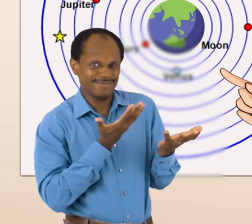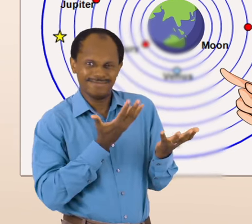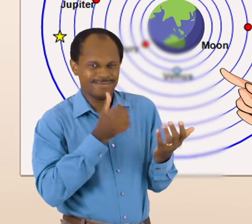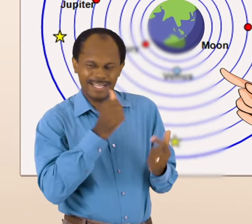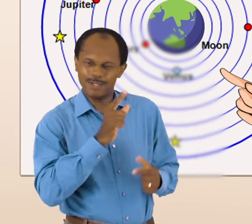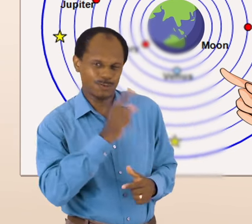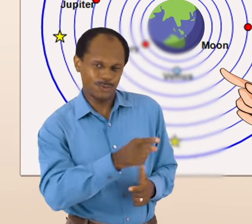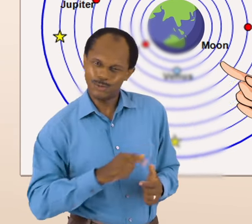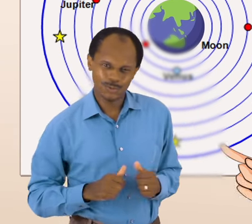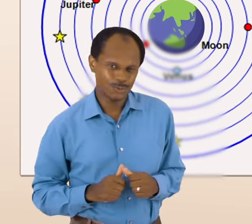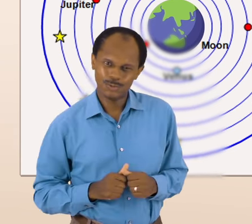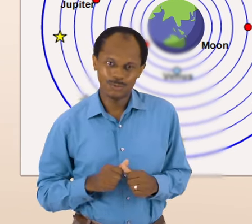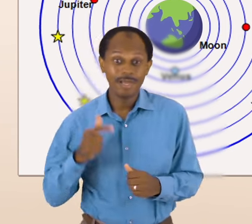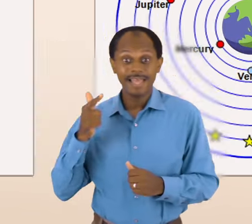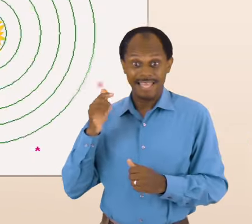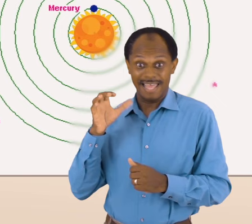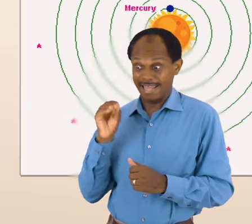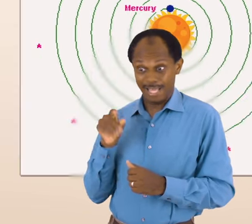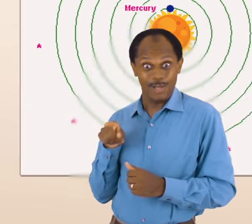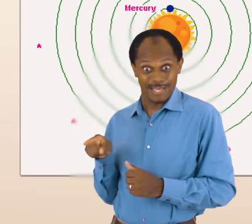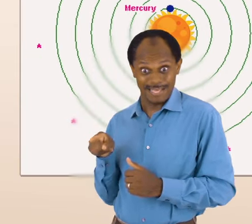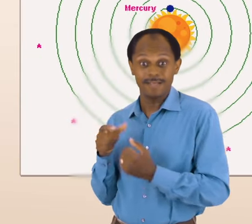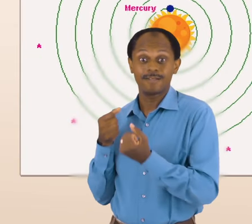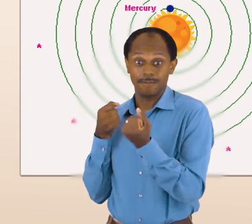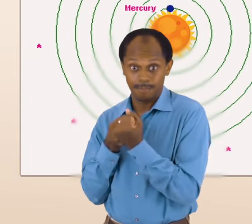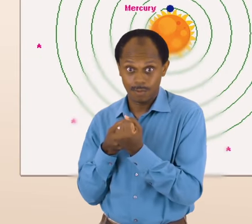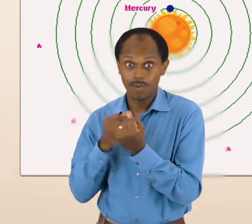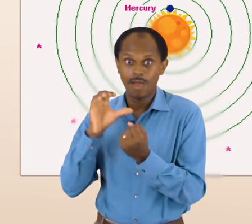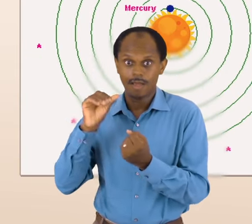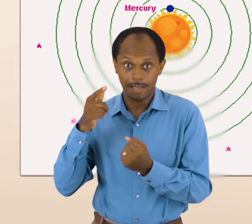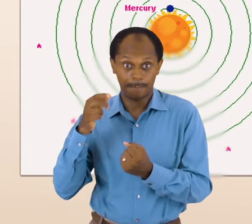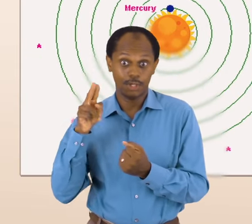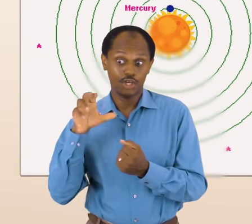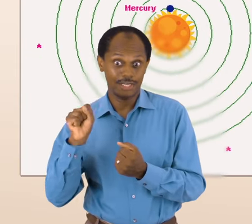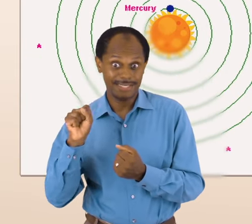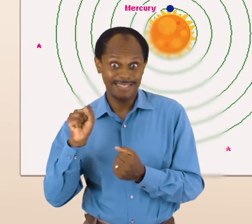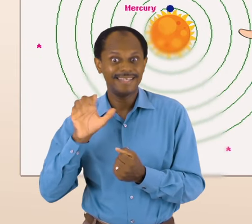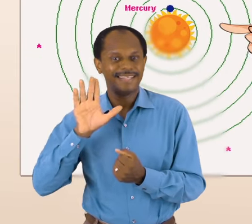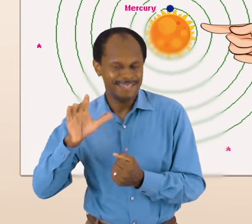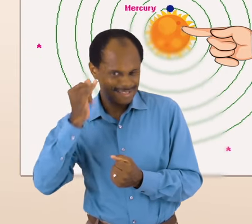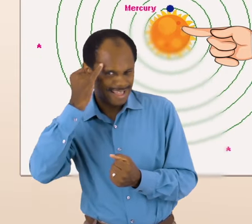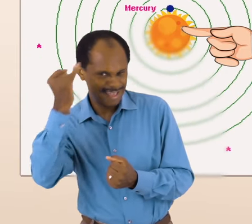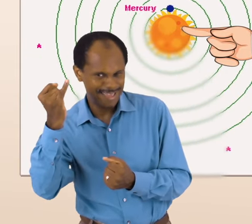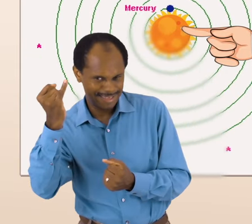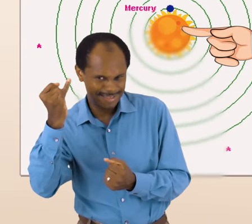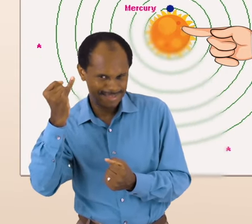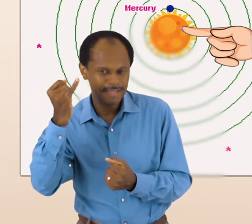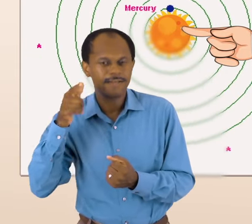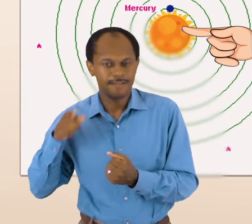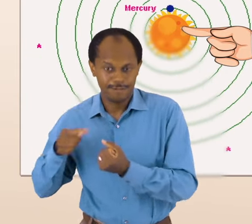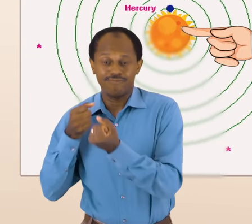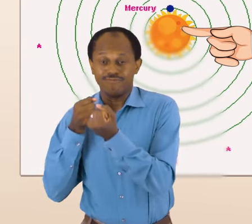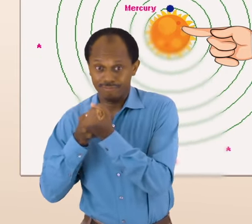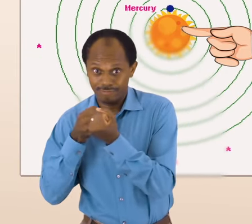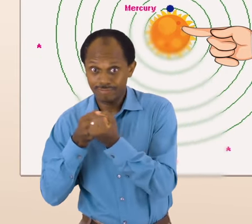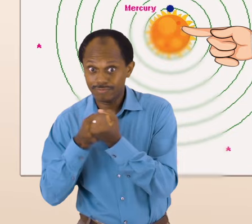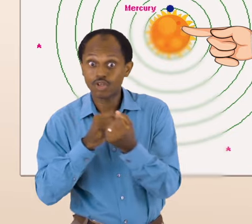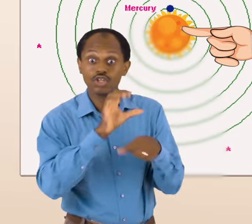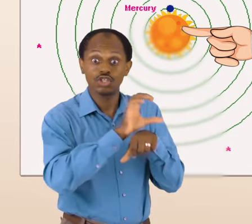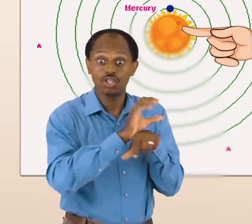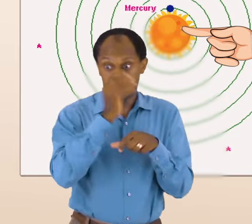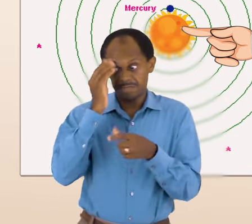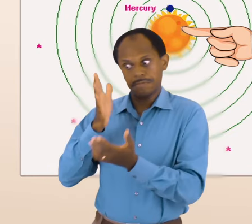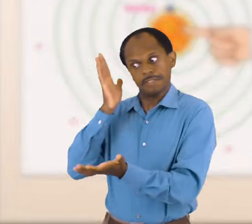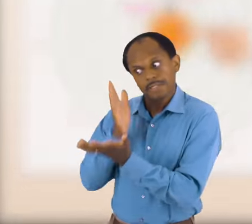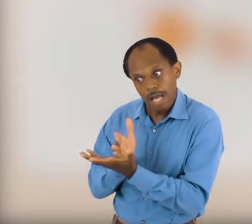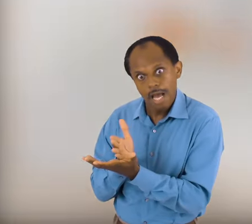true. Galileo was told to not teach or defend Copernicus' ideas, but he continued to